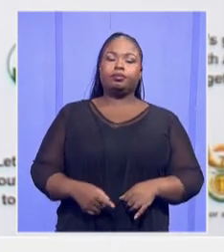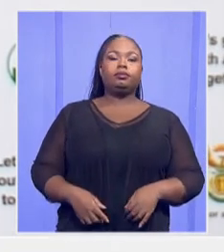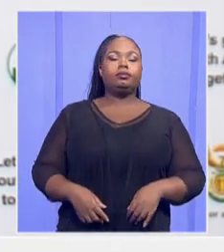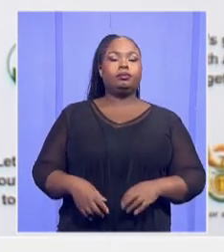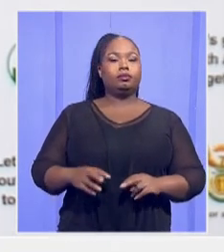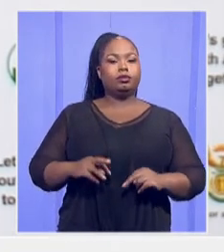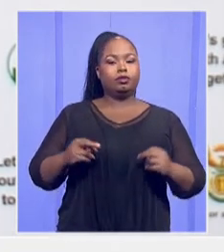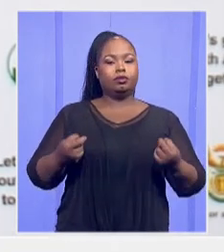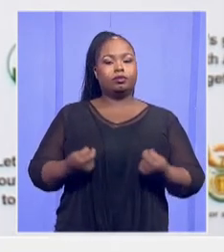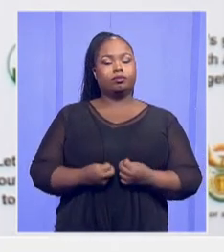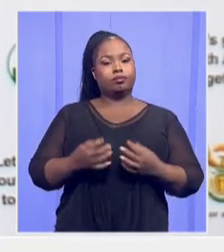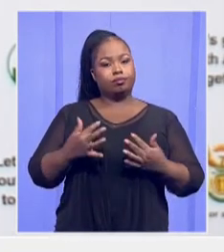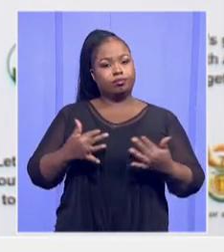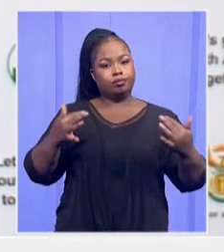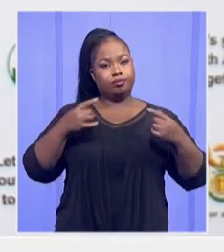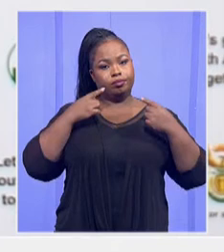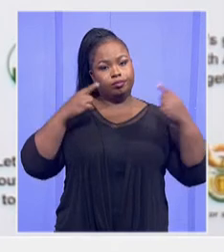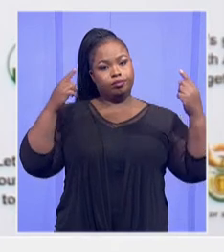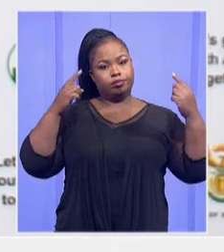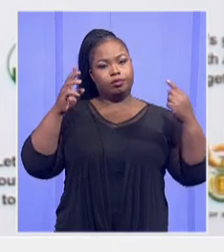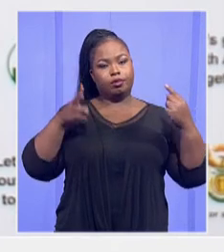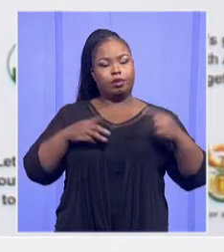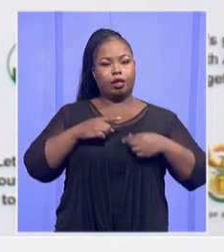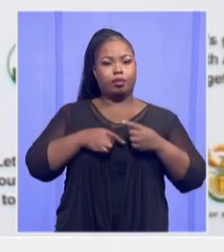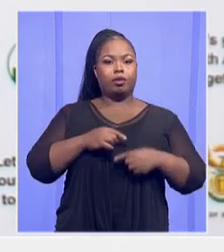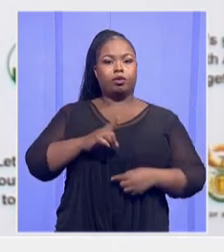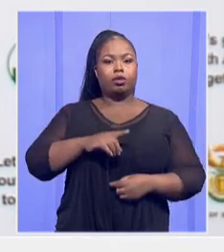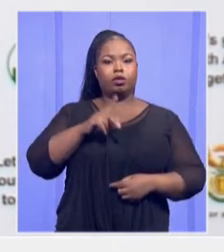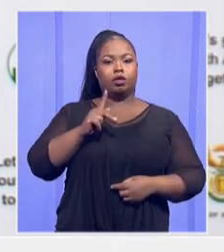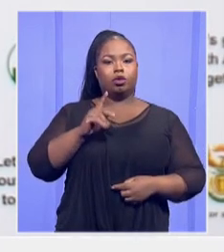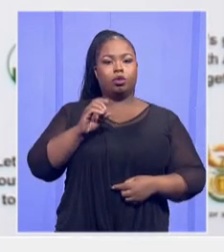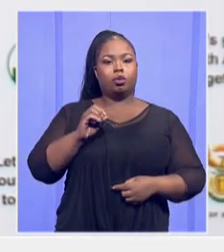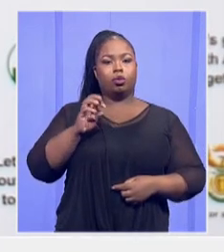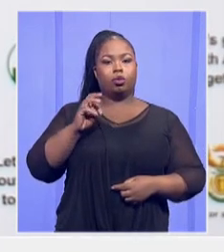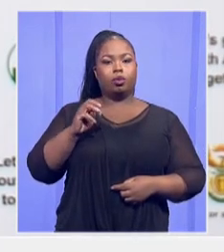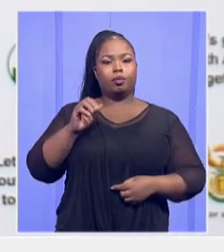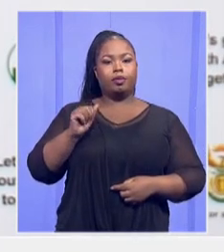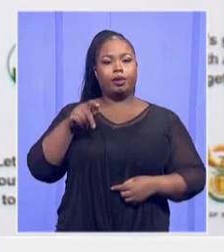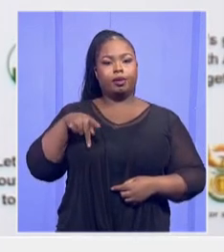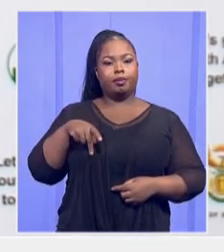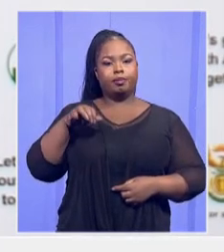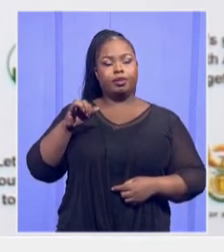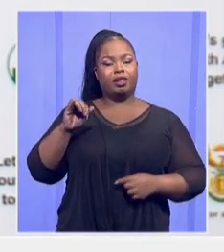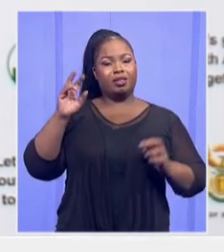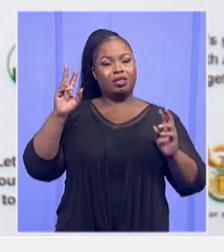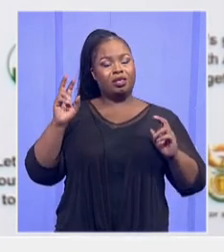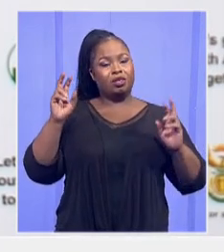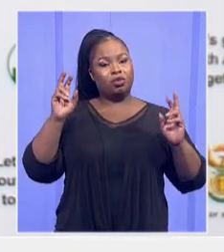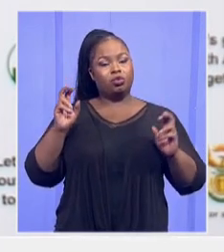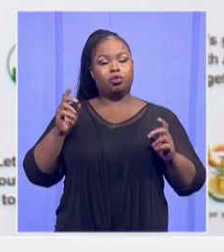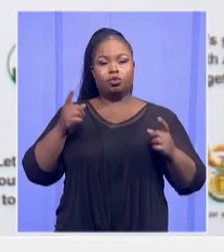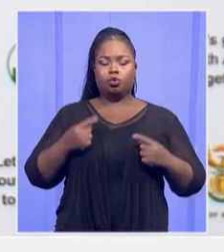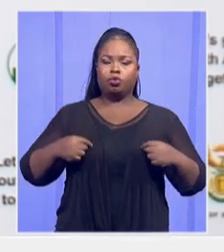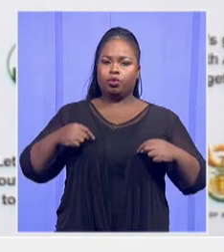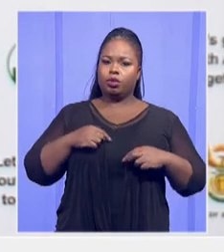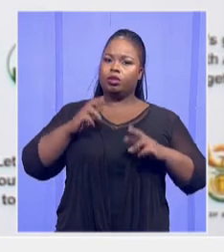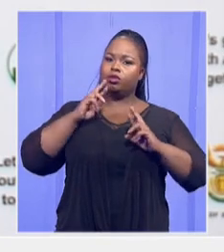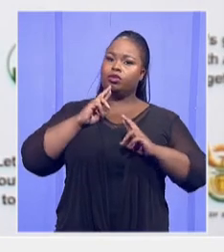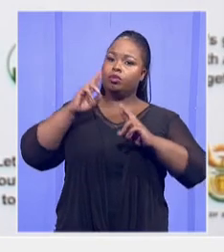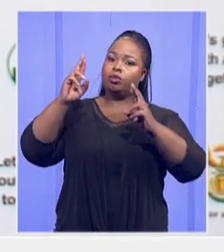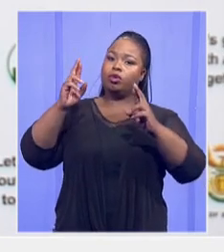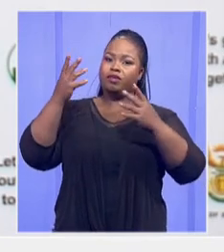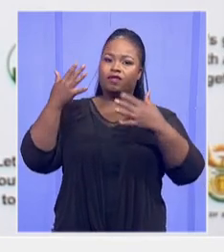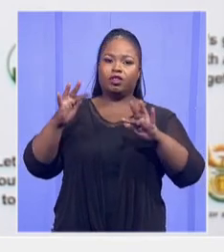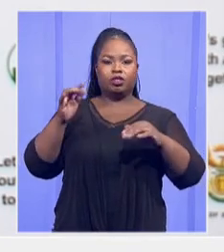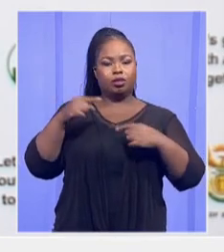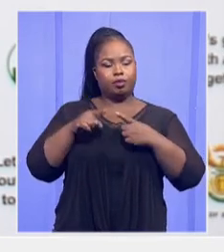the Qumape matter with respect to the structural court interdict. We report to the presidency on this